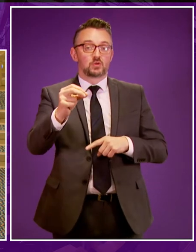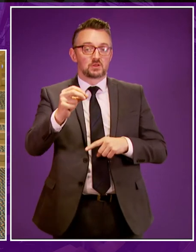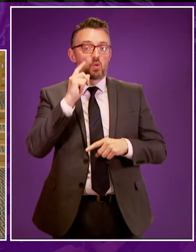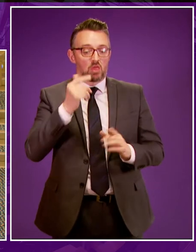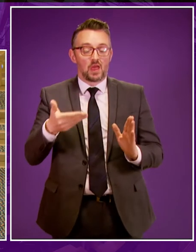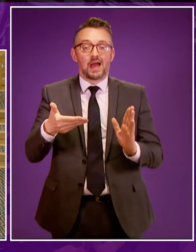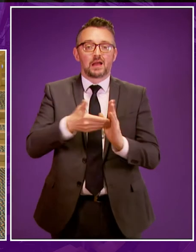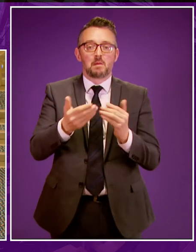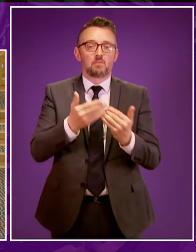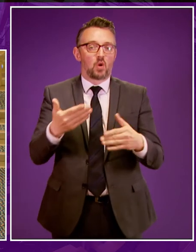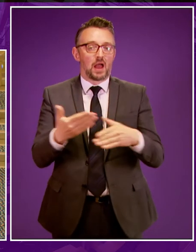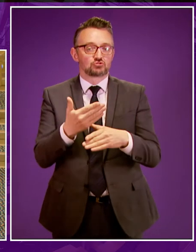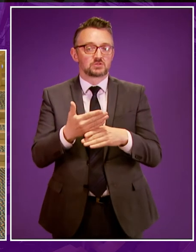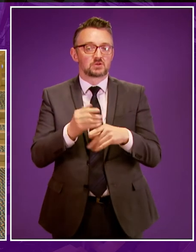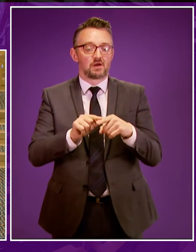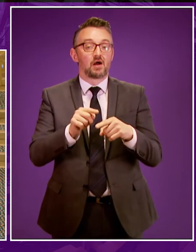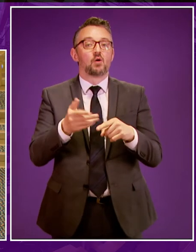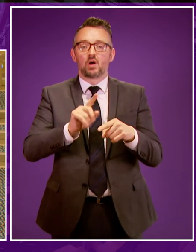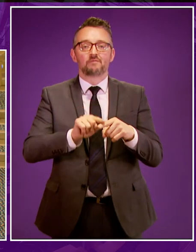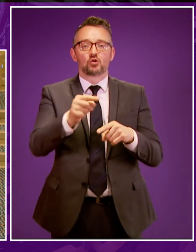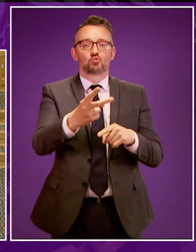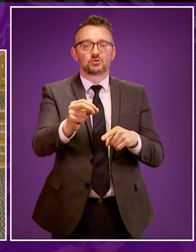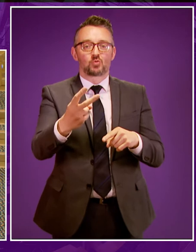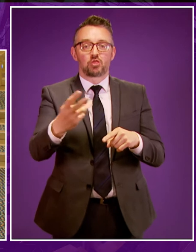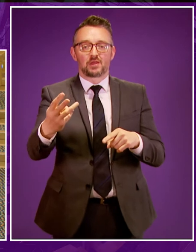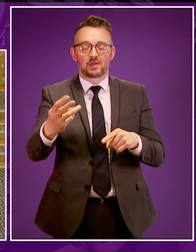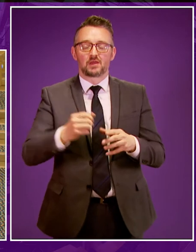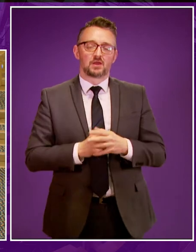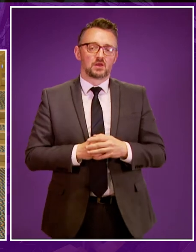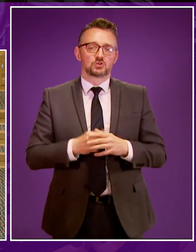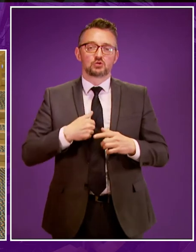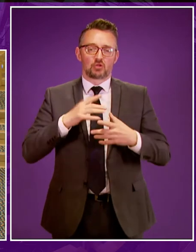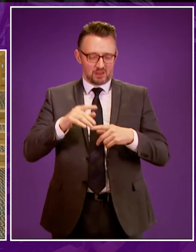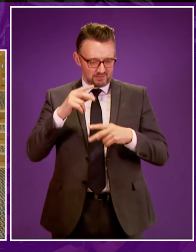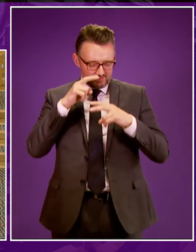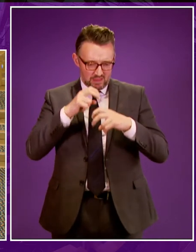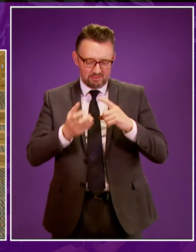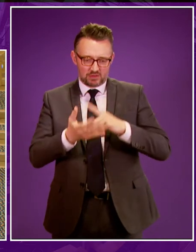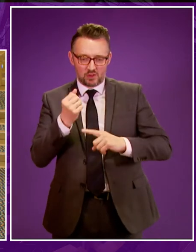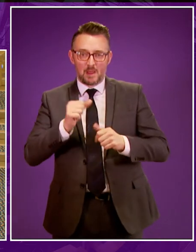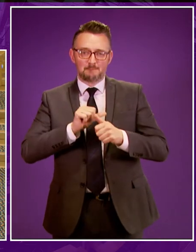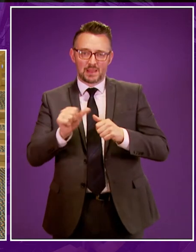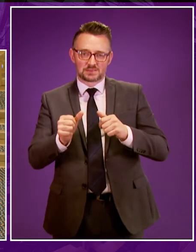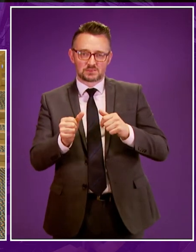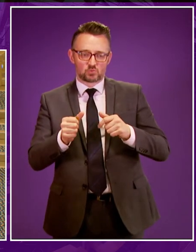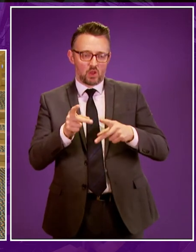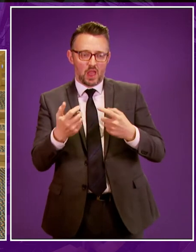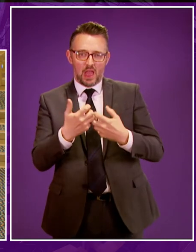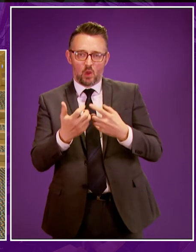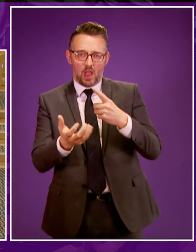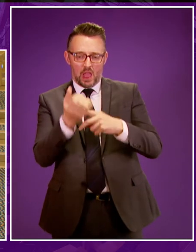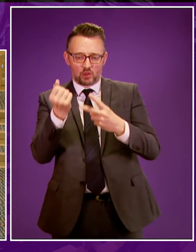actions to develop towards 2023. So some of these are about determining the best vehicle for delivering the outcomes that we want to see.